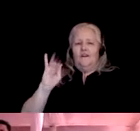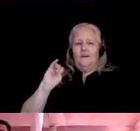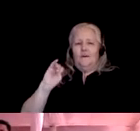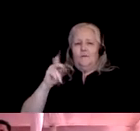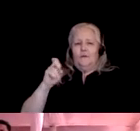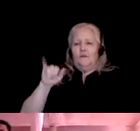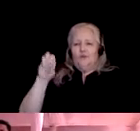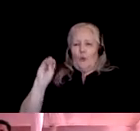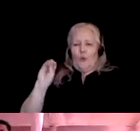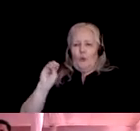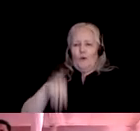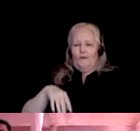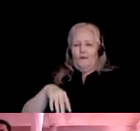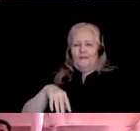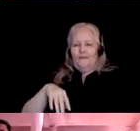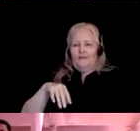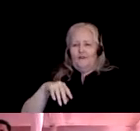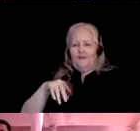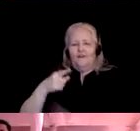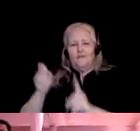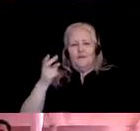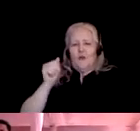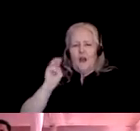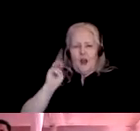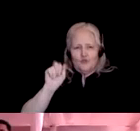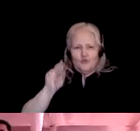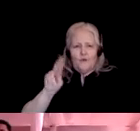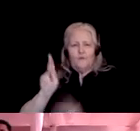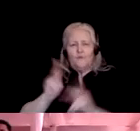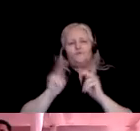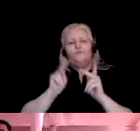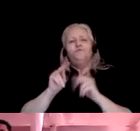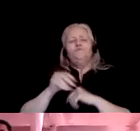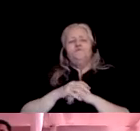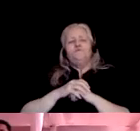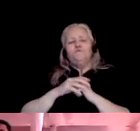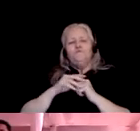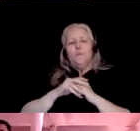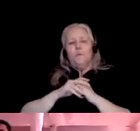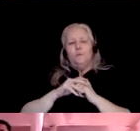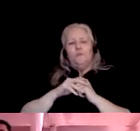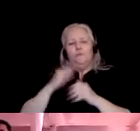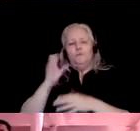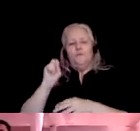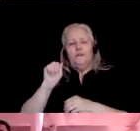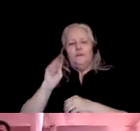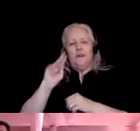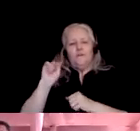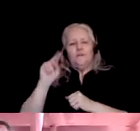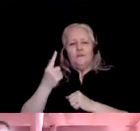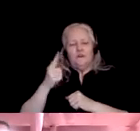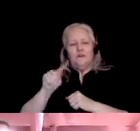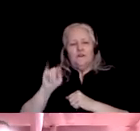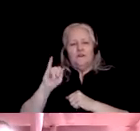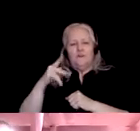Umlarong, Sikopi Ranghangpi of Hamren, Biren Singh Phangcho Rangmartu, Samson Kathar, Resakthepi,